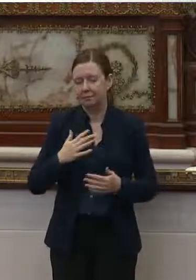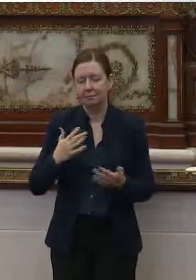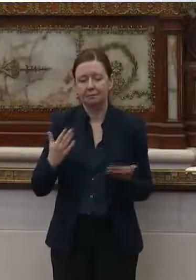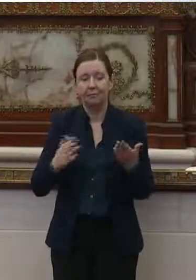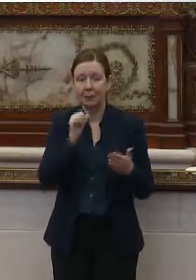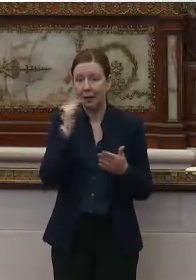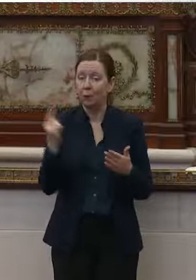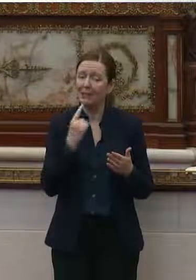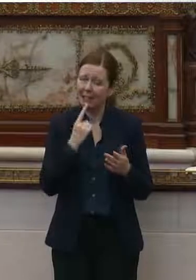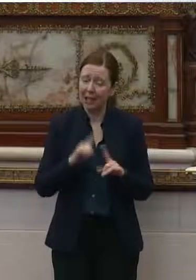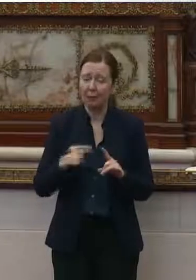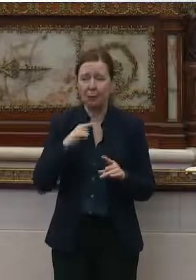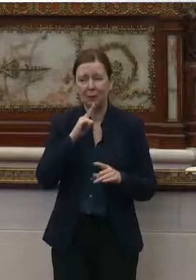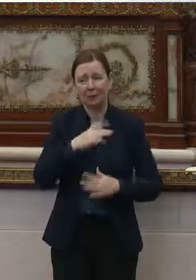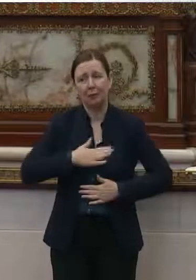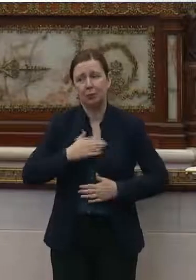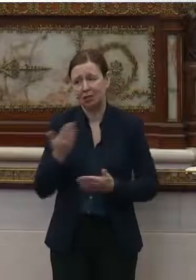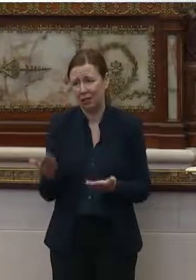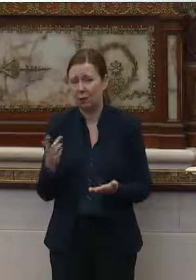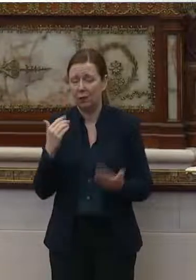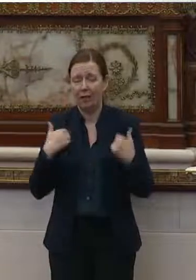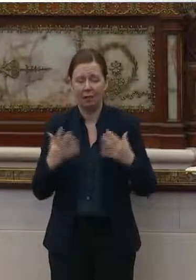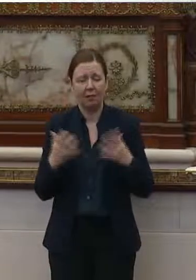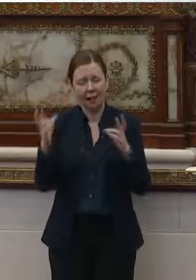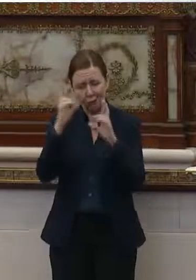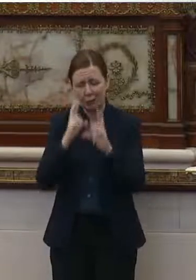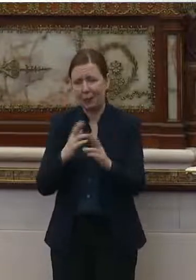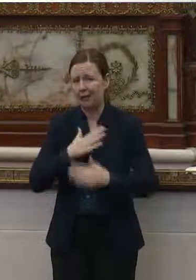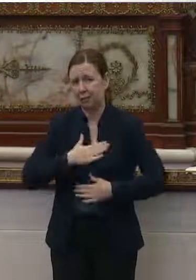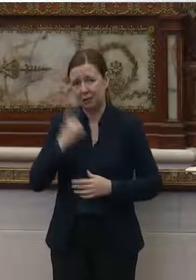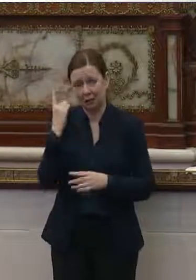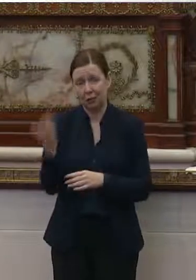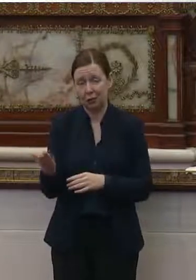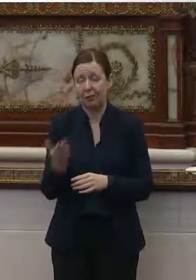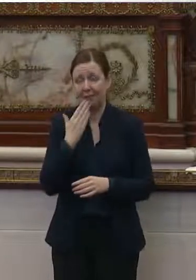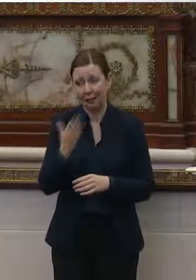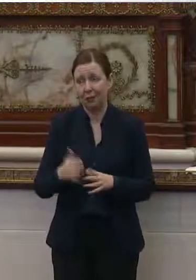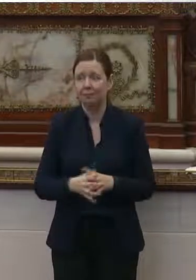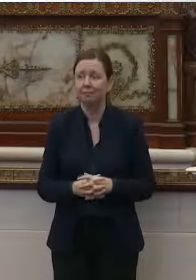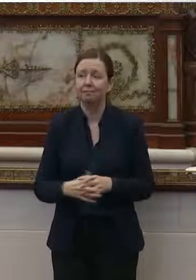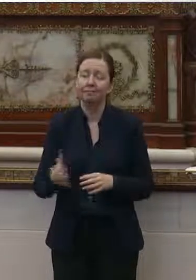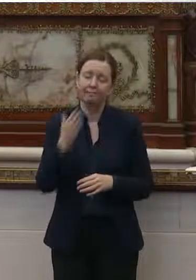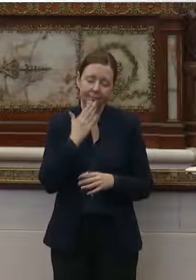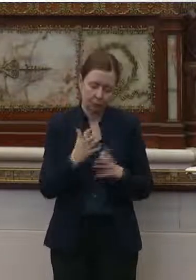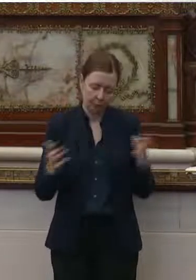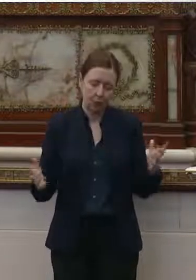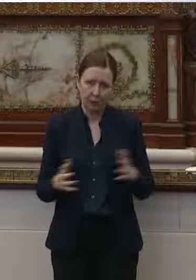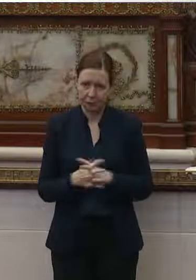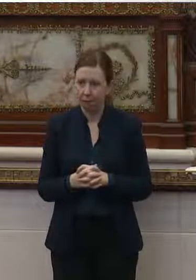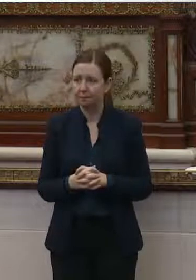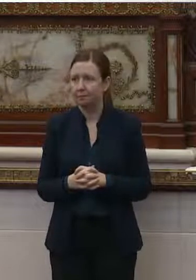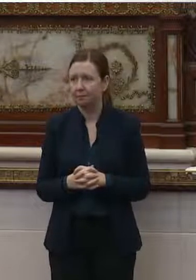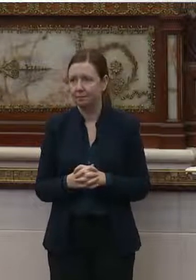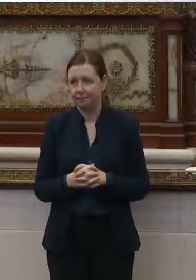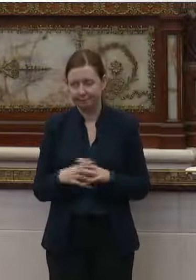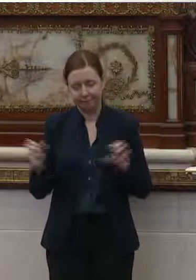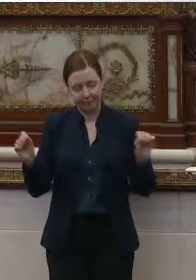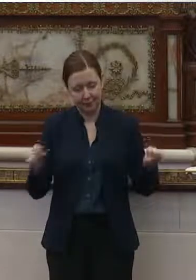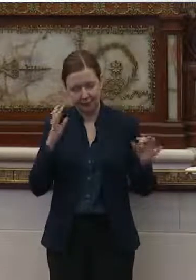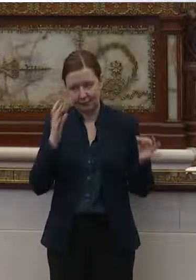we might not always say it, but we really do have a great amount of respect and appreciation for you. Thank you. Thank you. Absolutely.